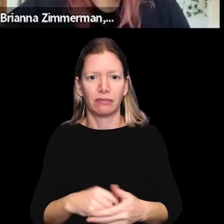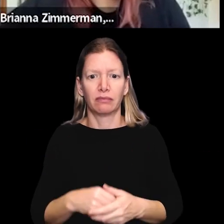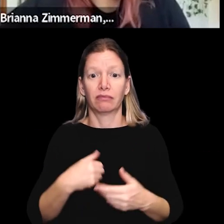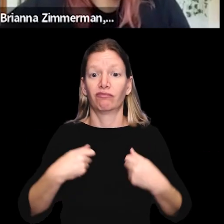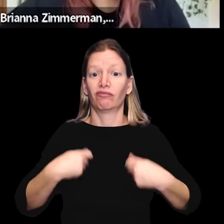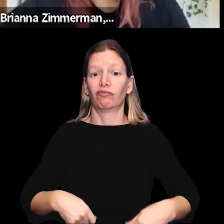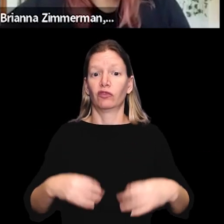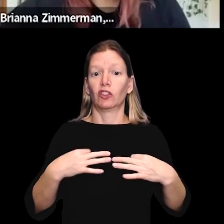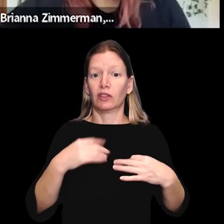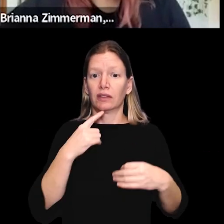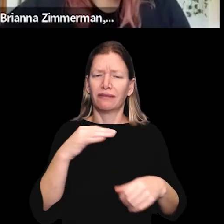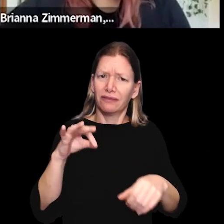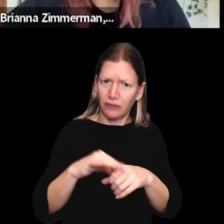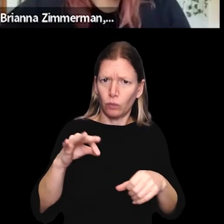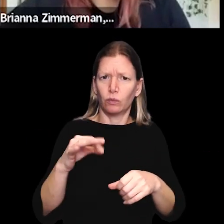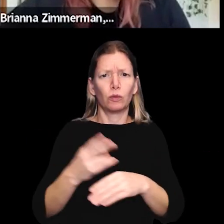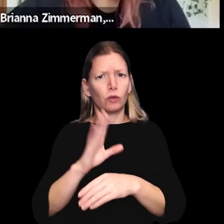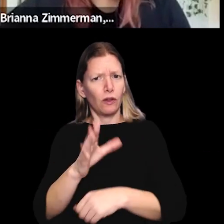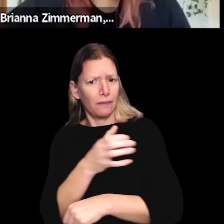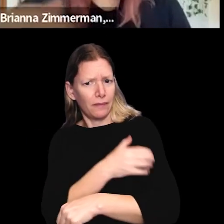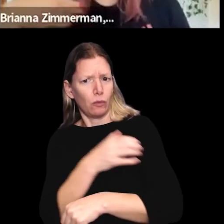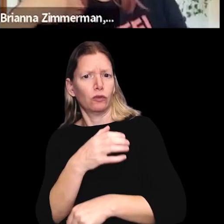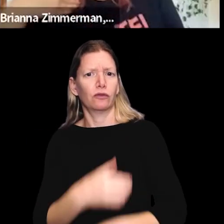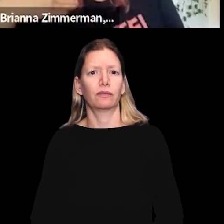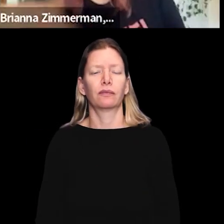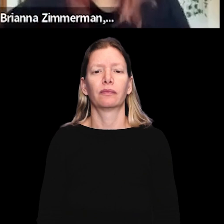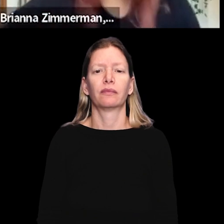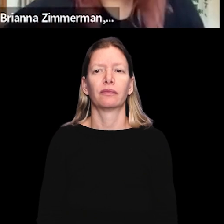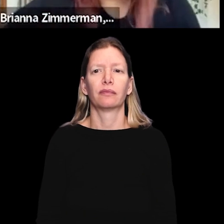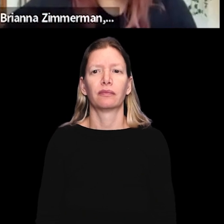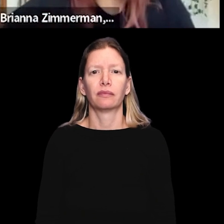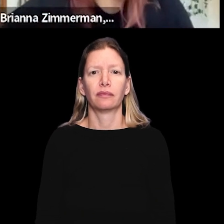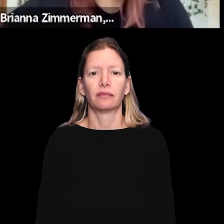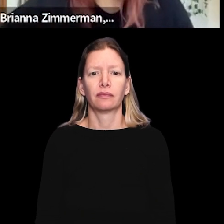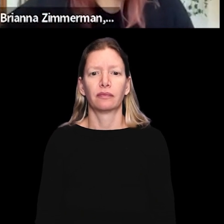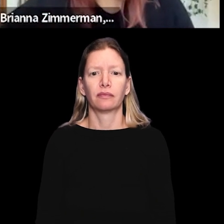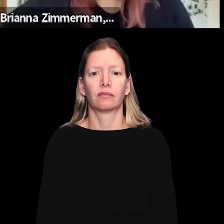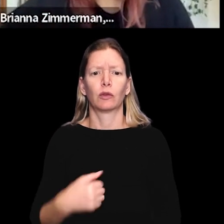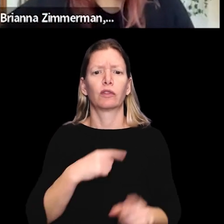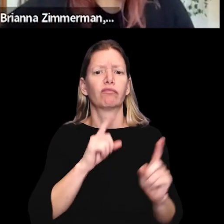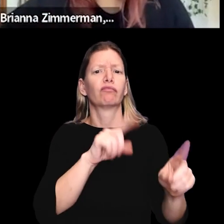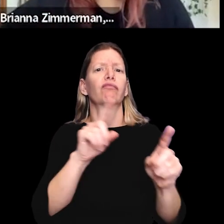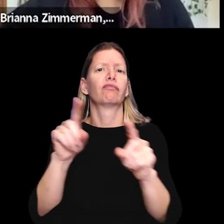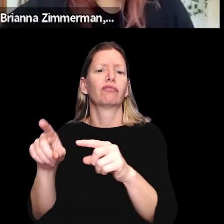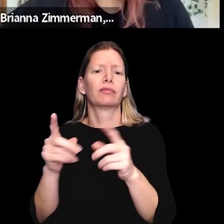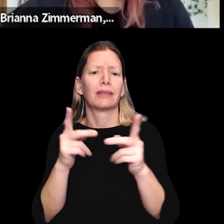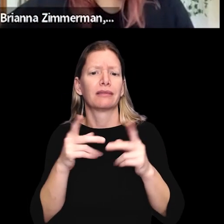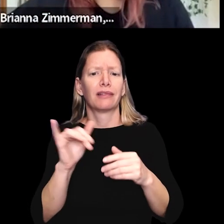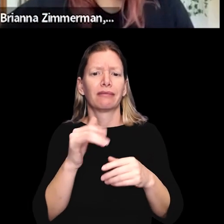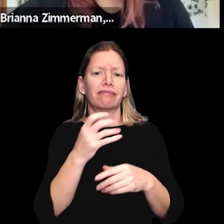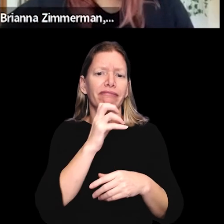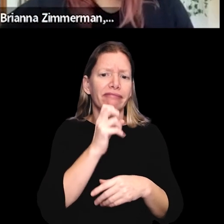and I'm wearing a shirt that says vote use your power which I'm also wearing today. So we go to